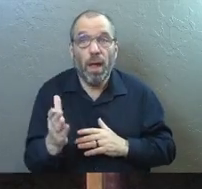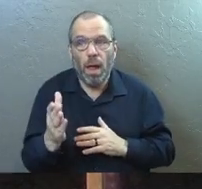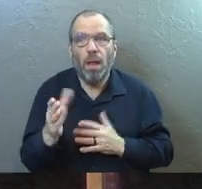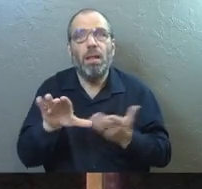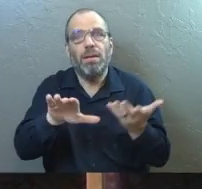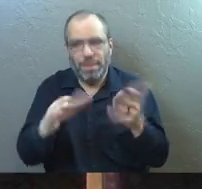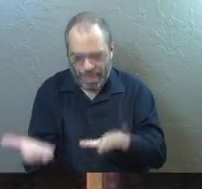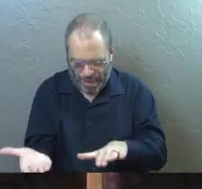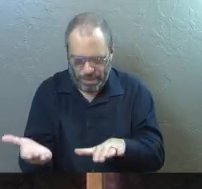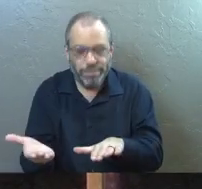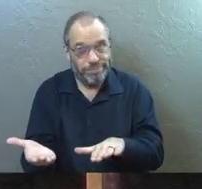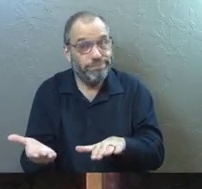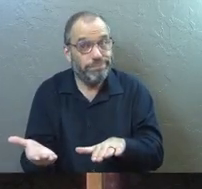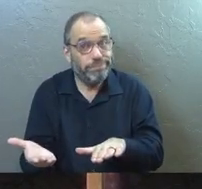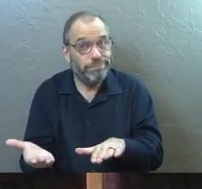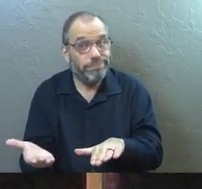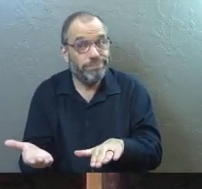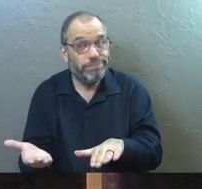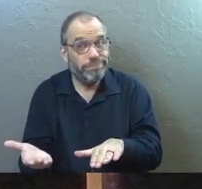die.